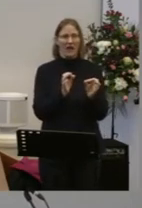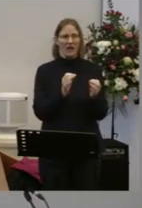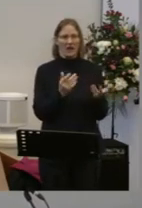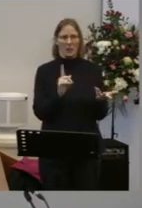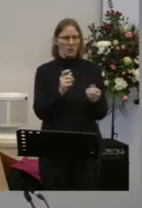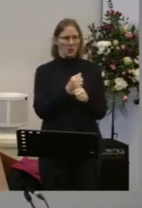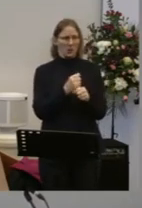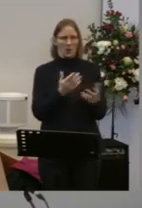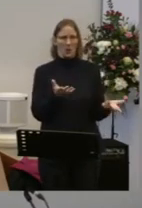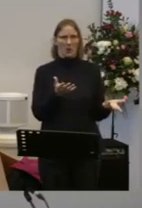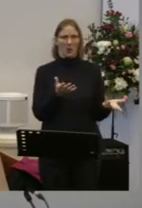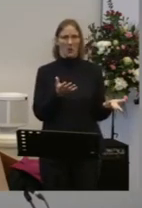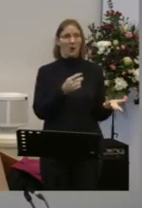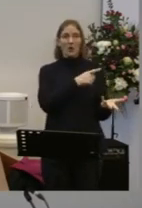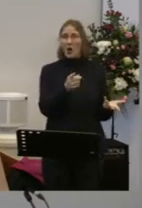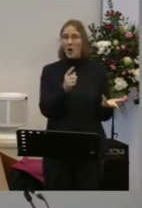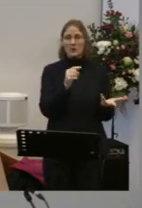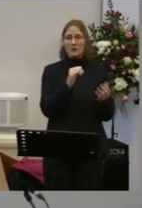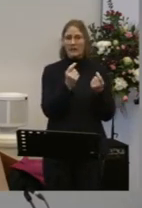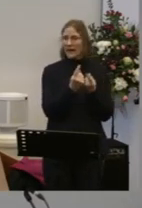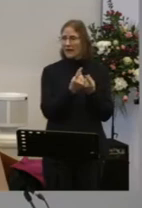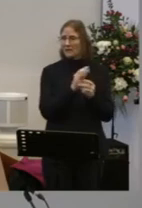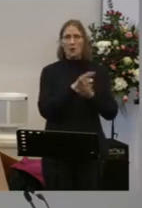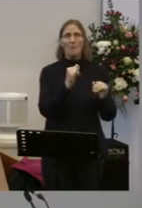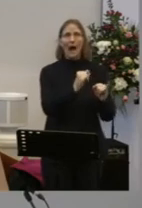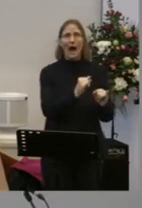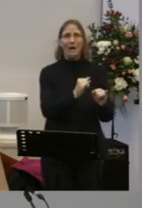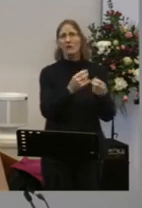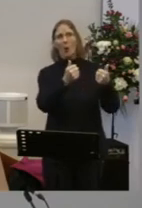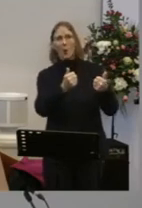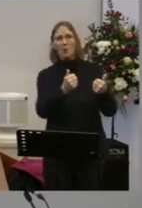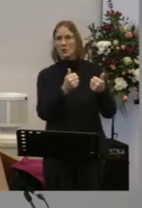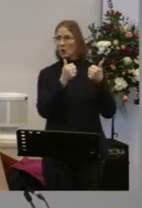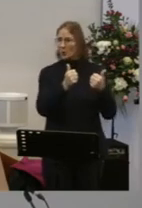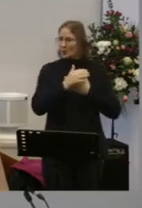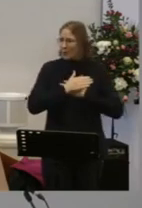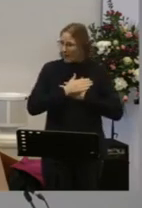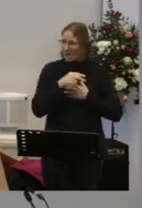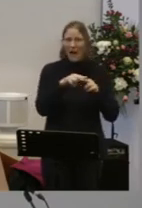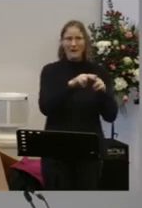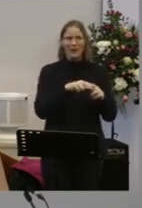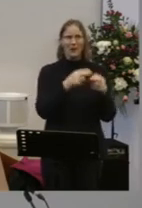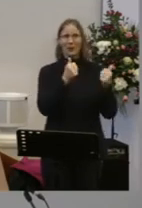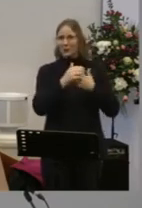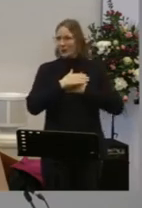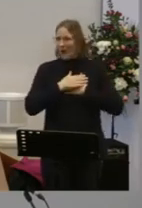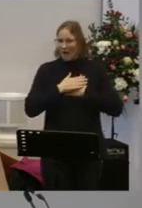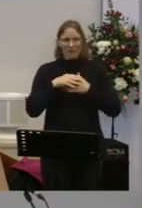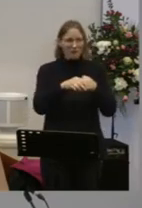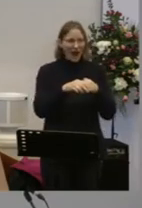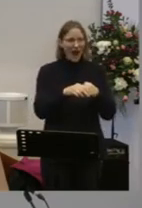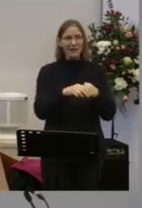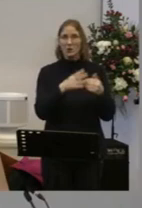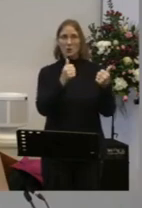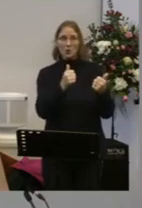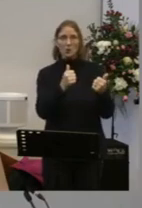And none of those things are bad in and of themselves You know, it's great Of course you should love your family Of course you should love your friends Of